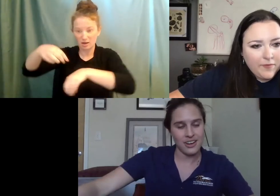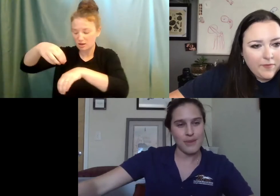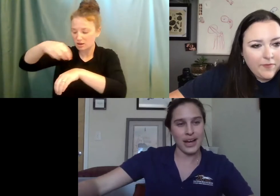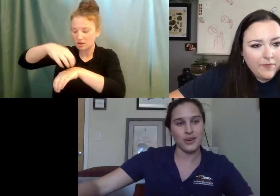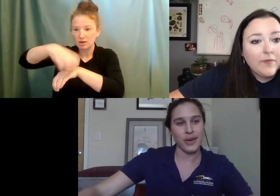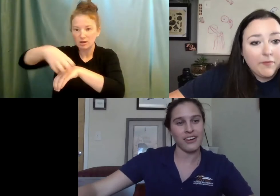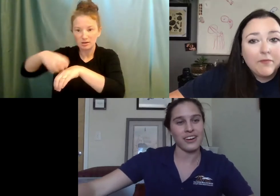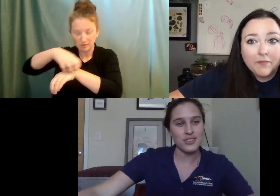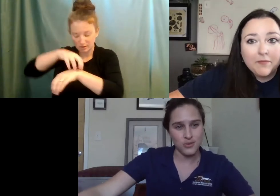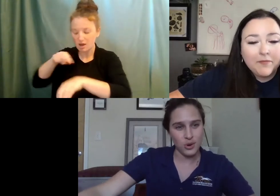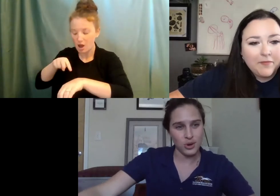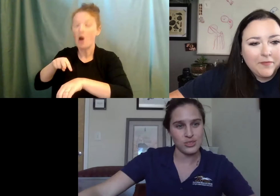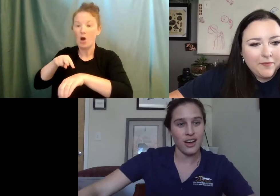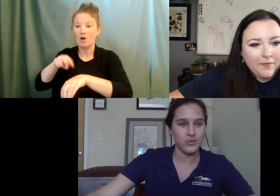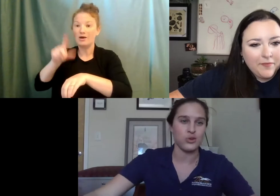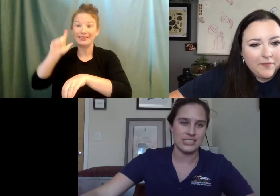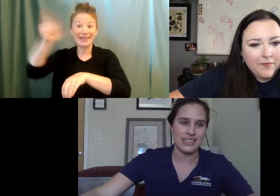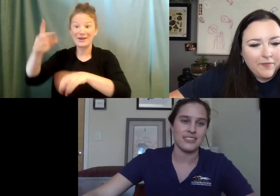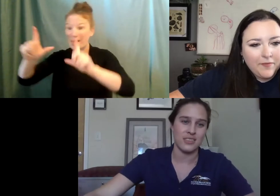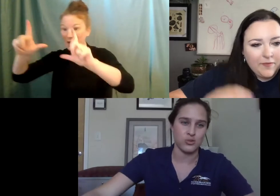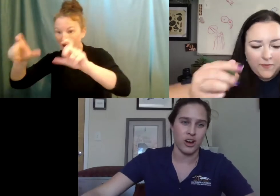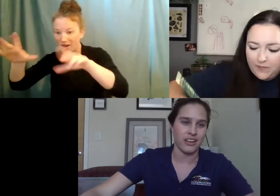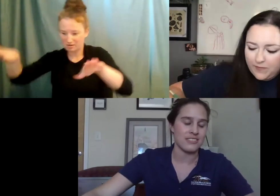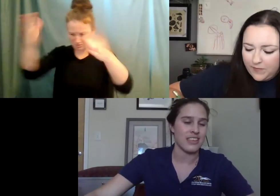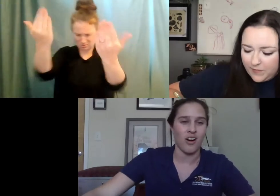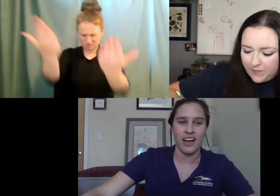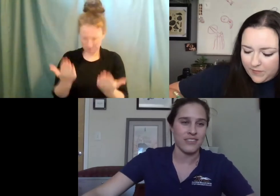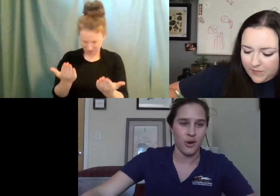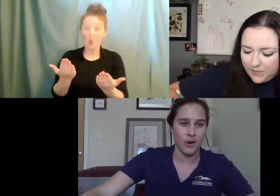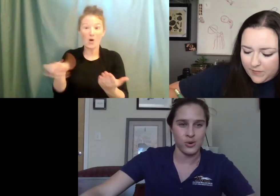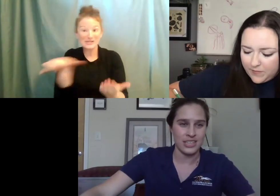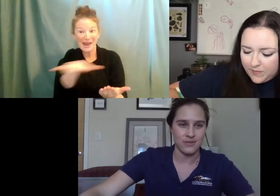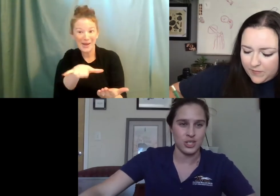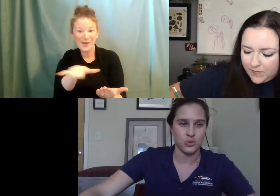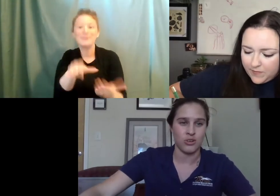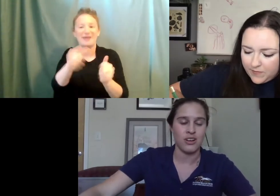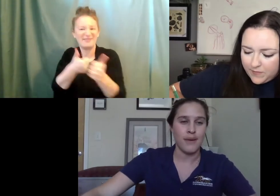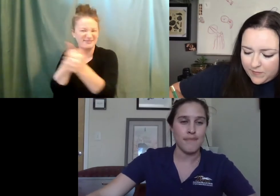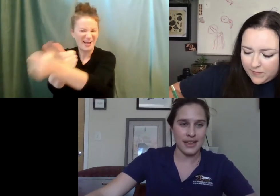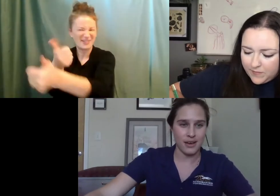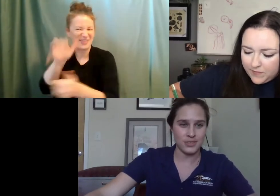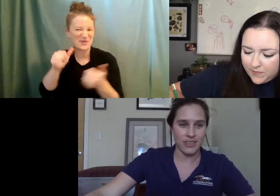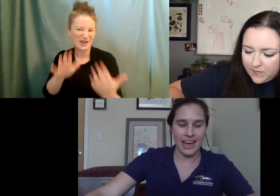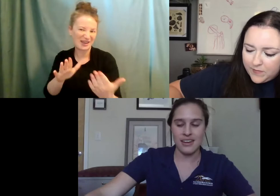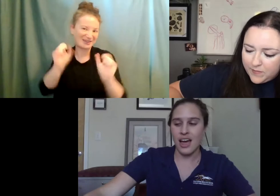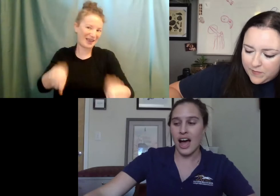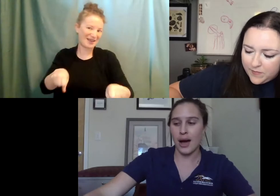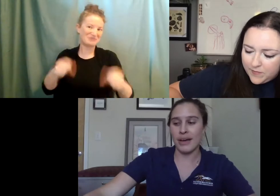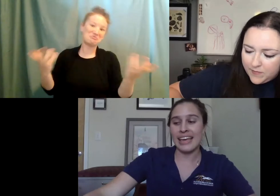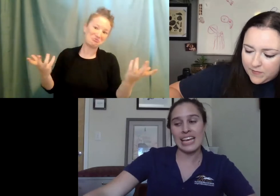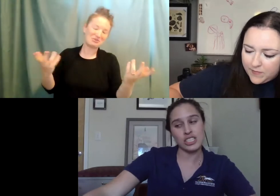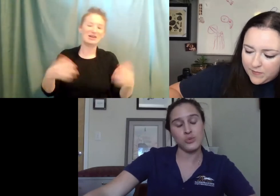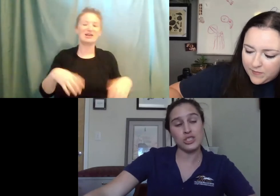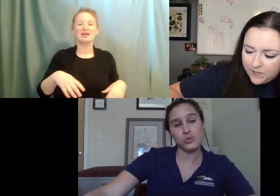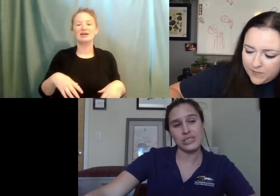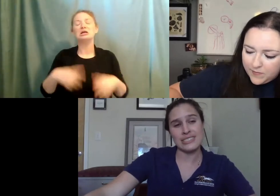later by comparing it to photos of those designs and those markings. They all have their own individual makeups for that. Um,